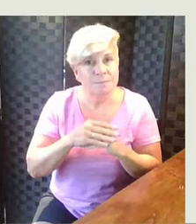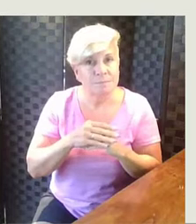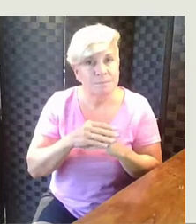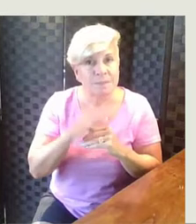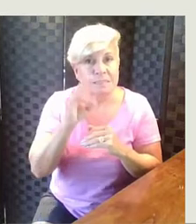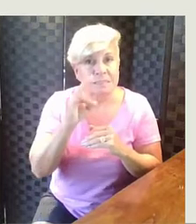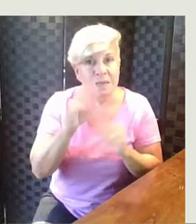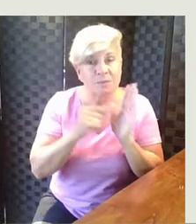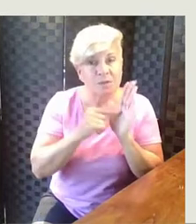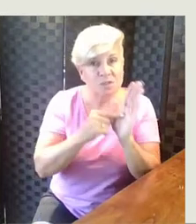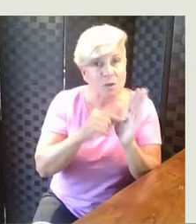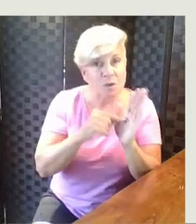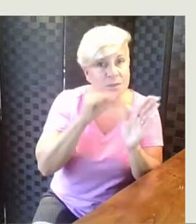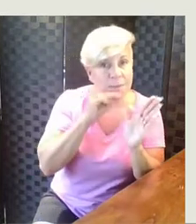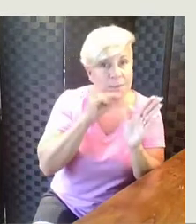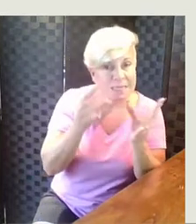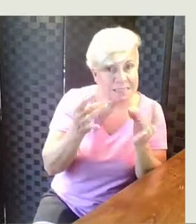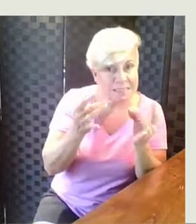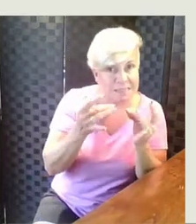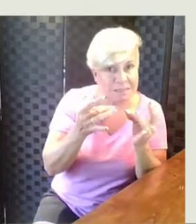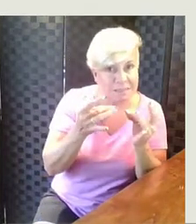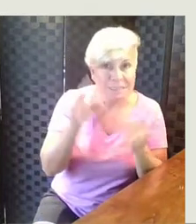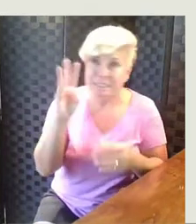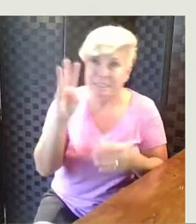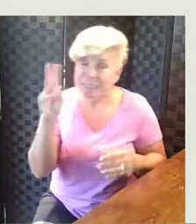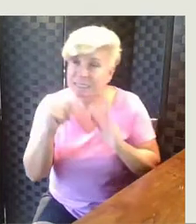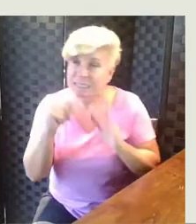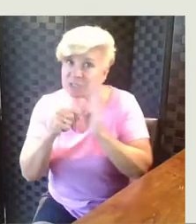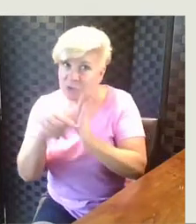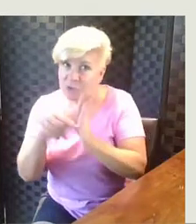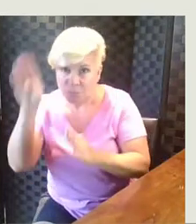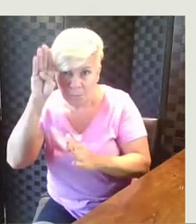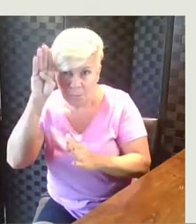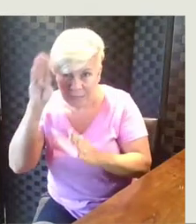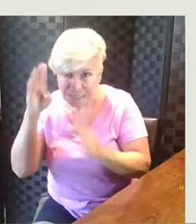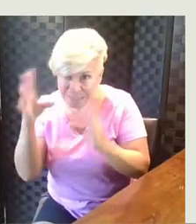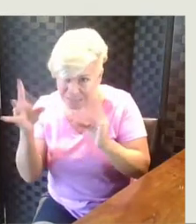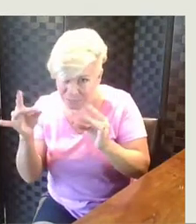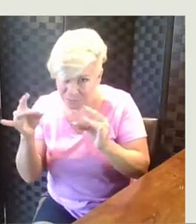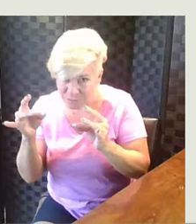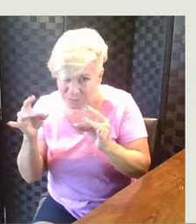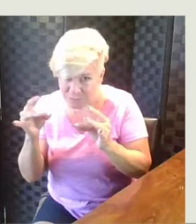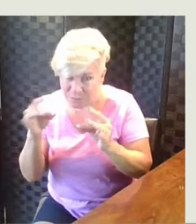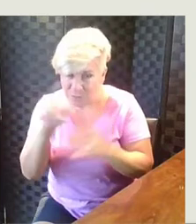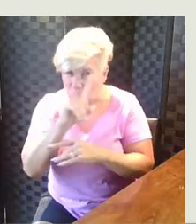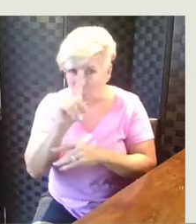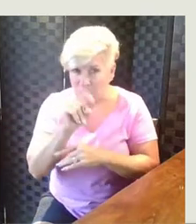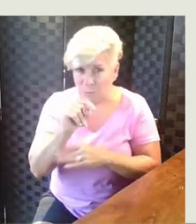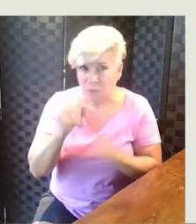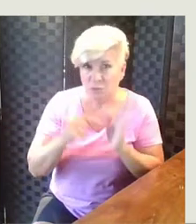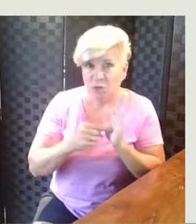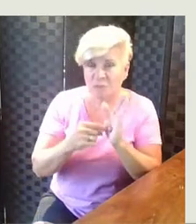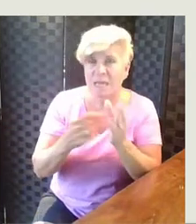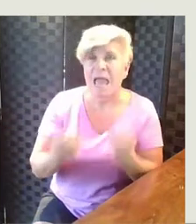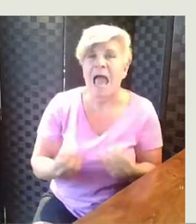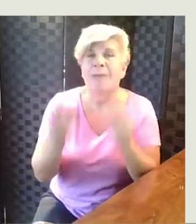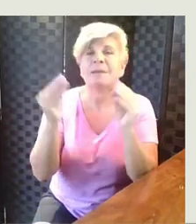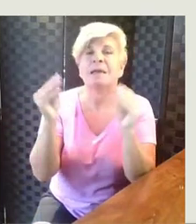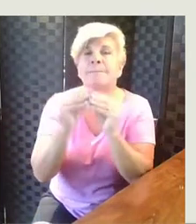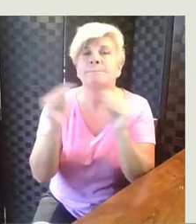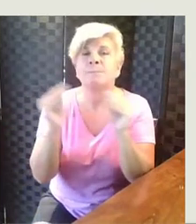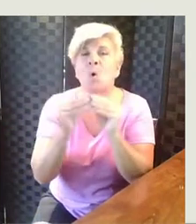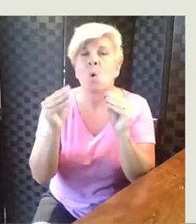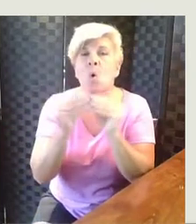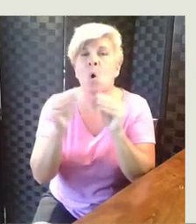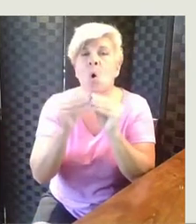The seven shows Maya's stickers and the sixteen shows Brian's stickers. The question mark represents how many more